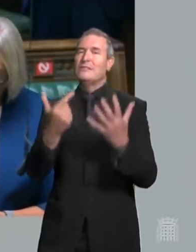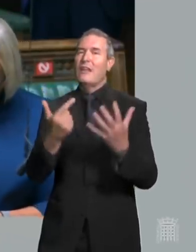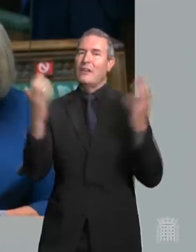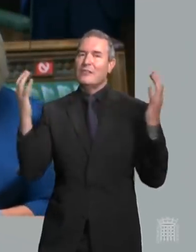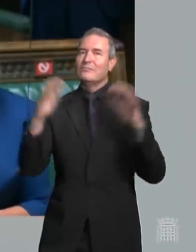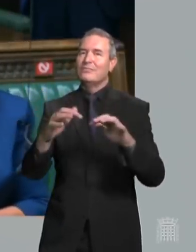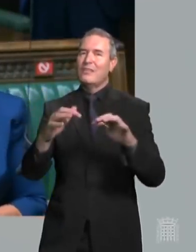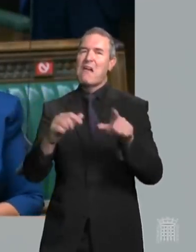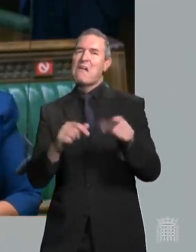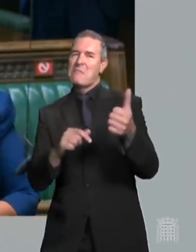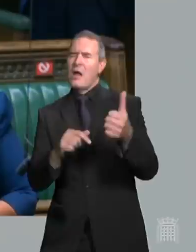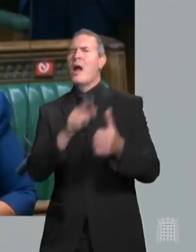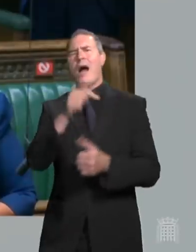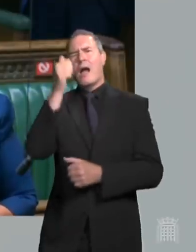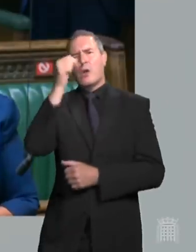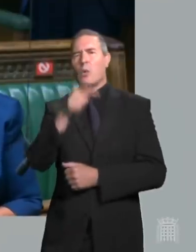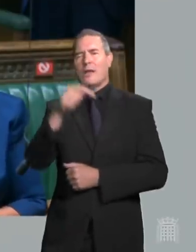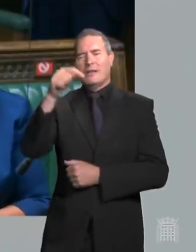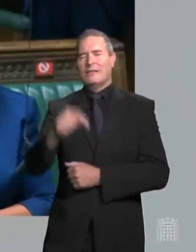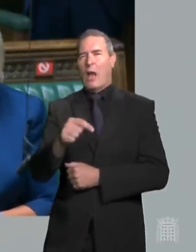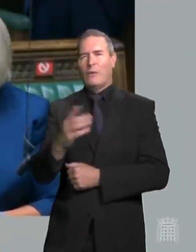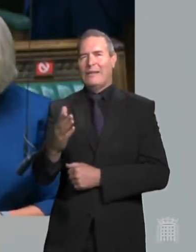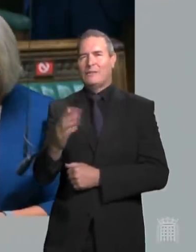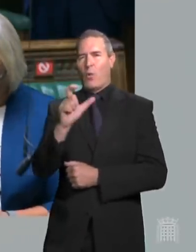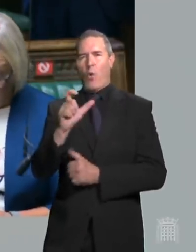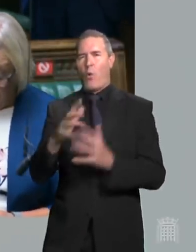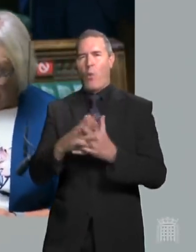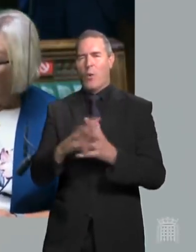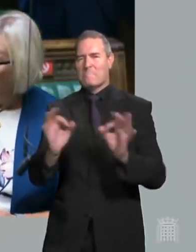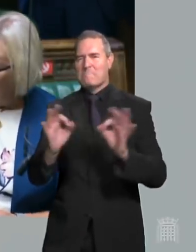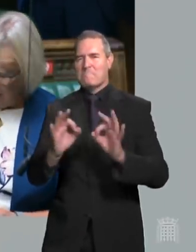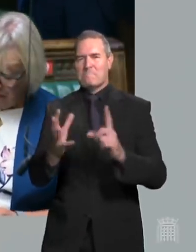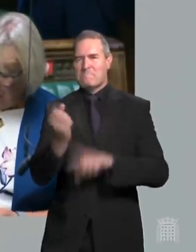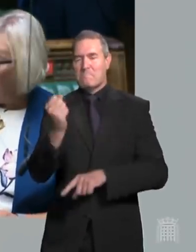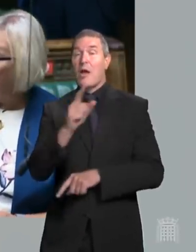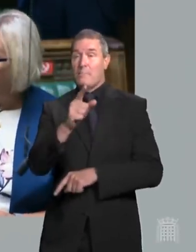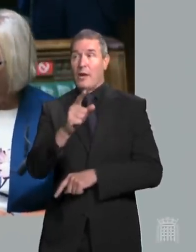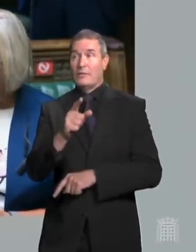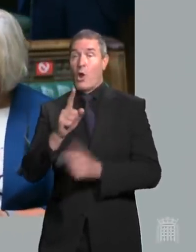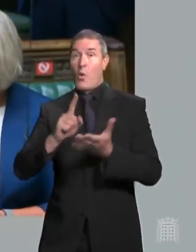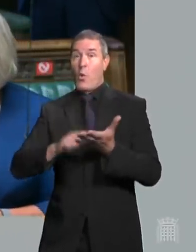Whilst I know he didn't manage to get to South East Cornwall, I can assure him that Loo is a very beautiful coastal town.